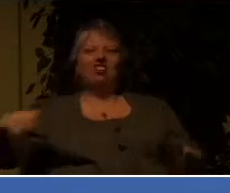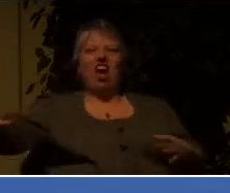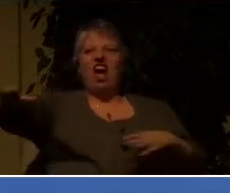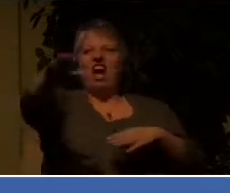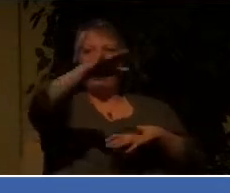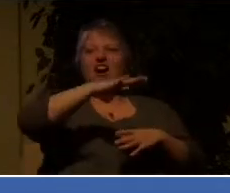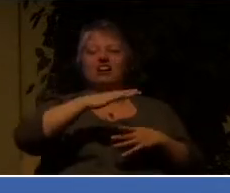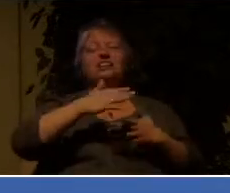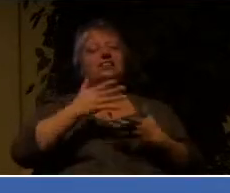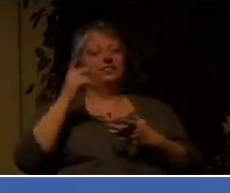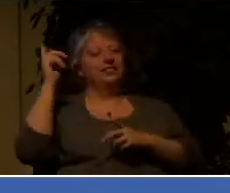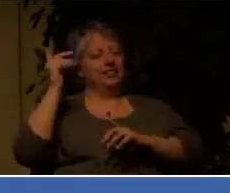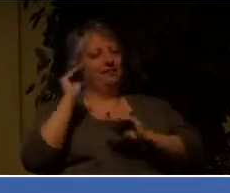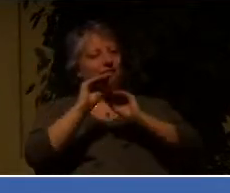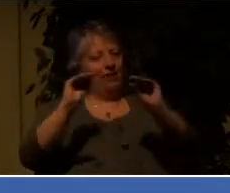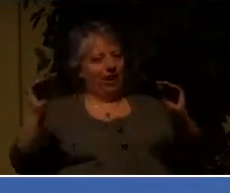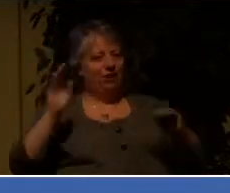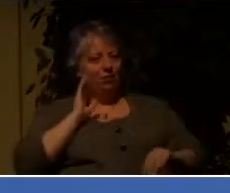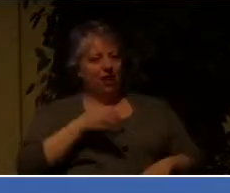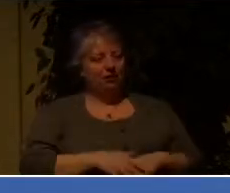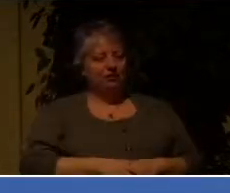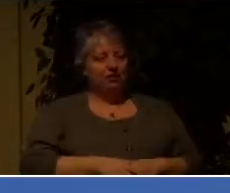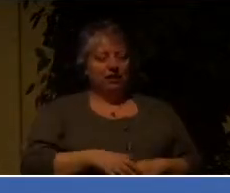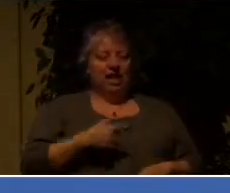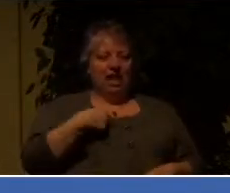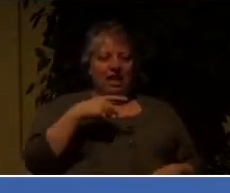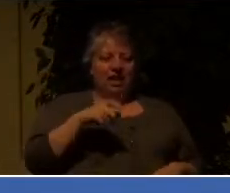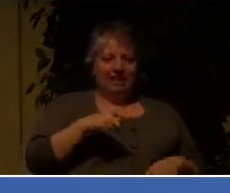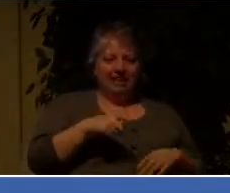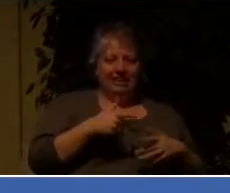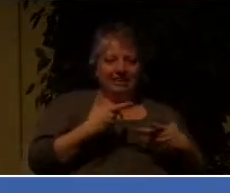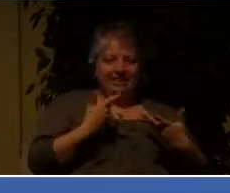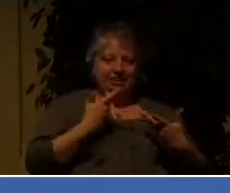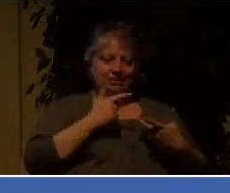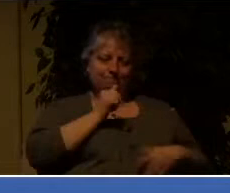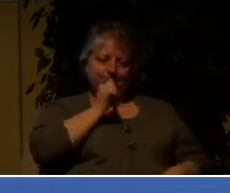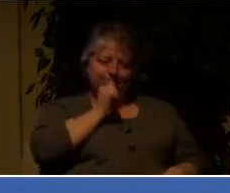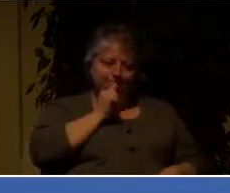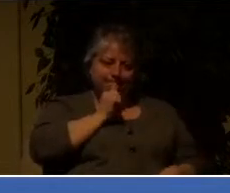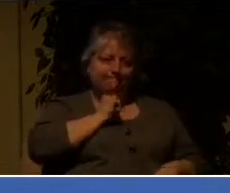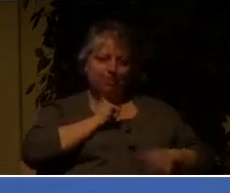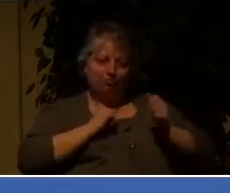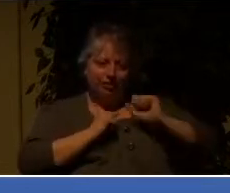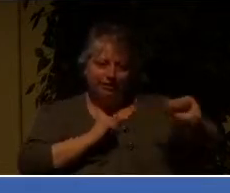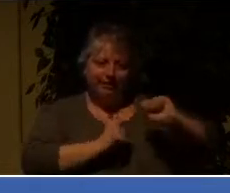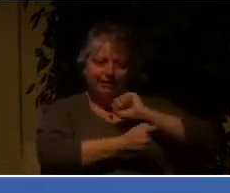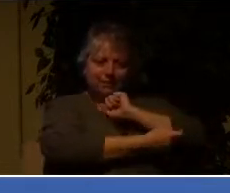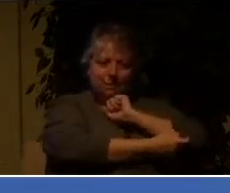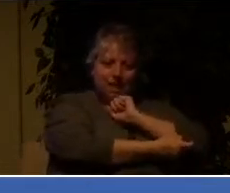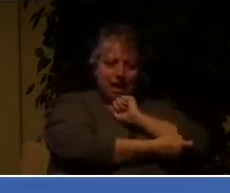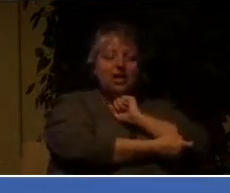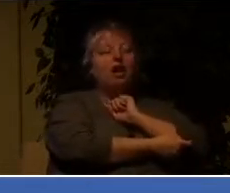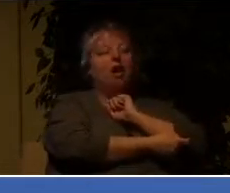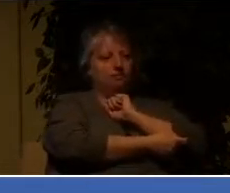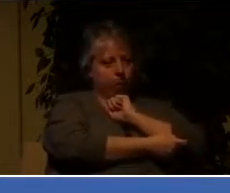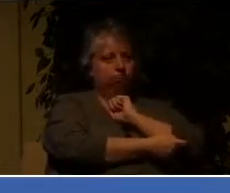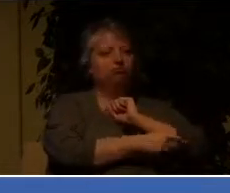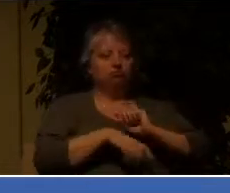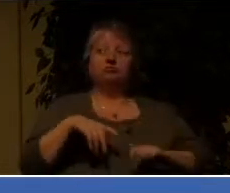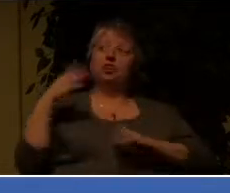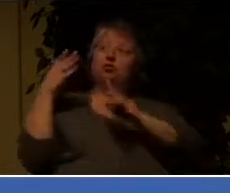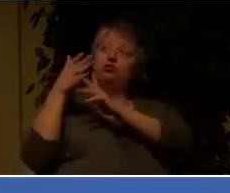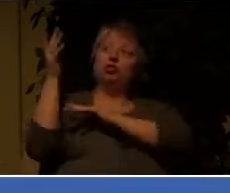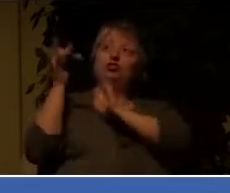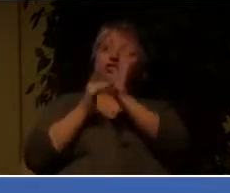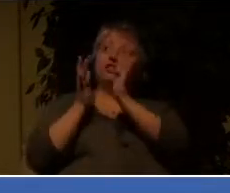against temptation that is coming my way? God in Christ Jesus provides everything that I need when